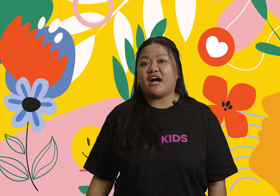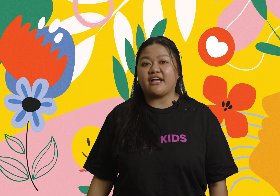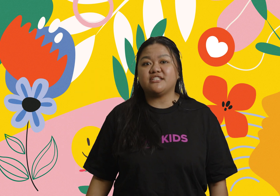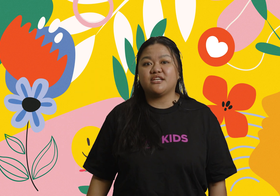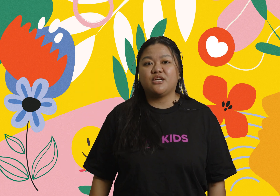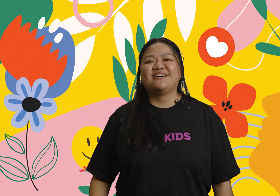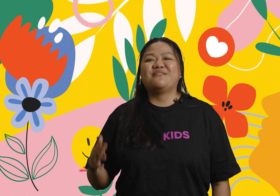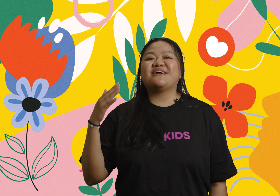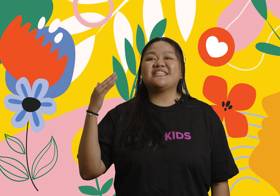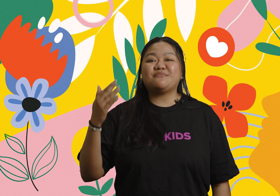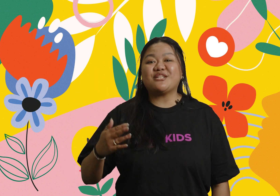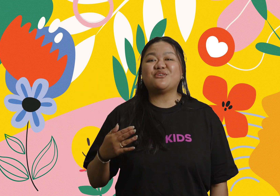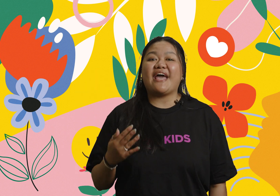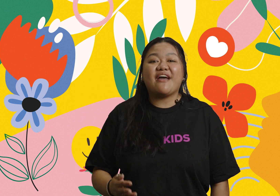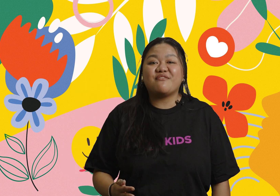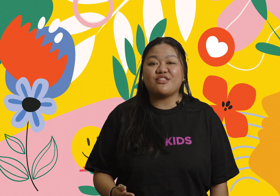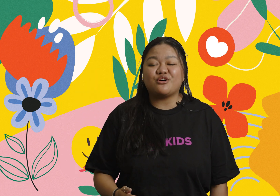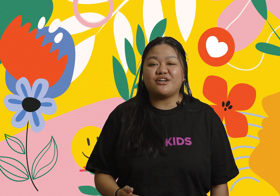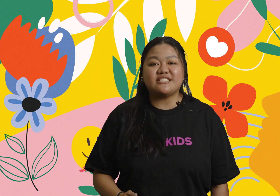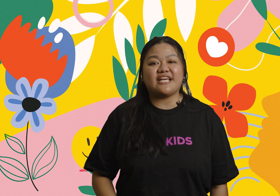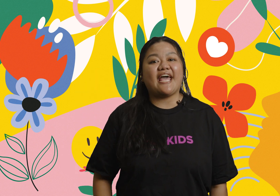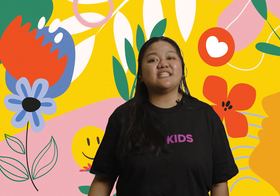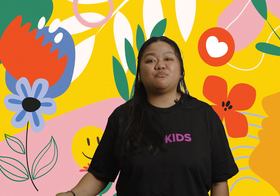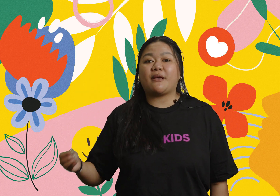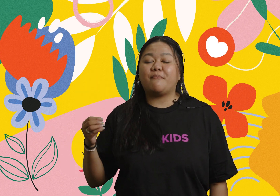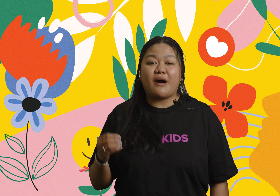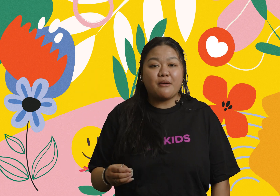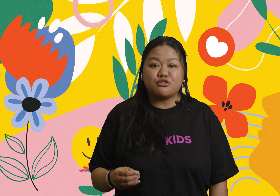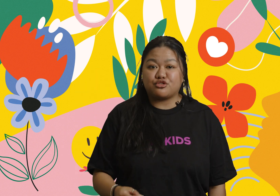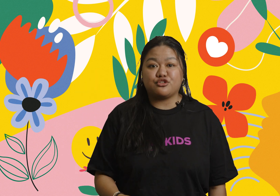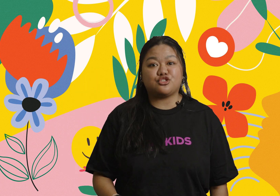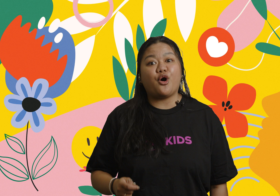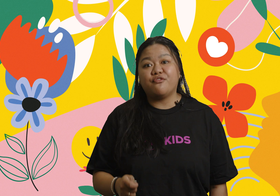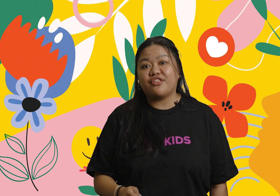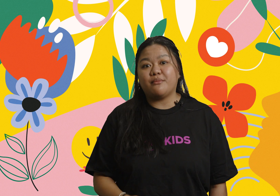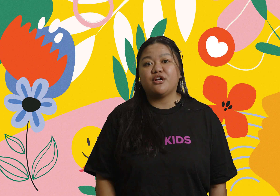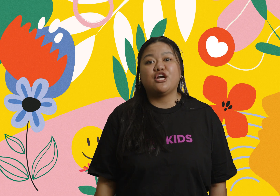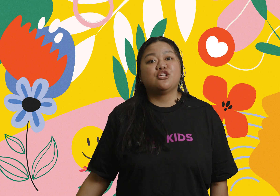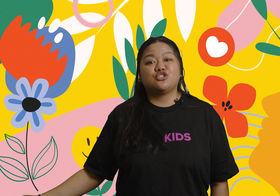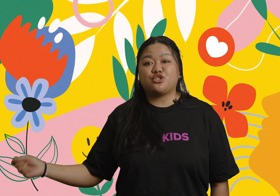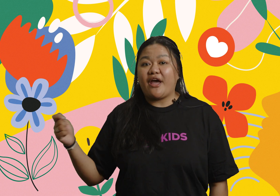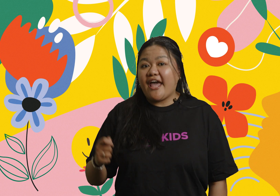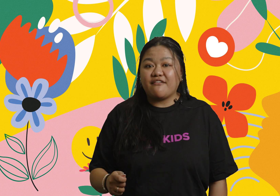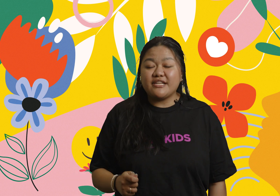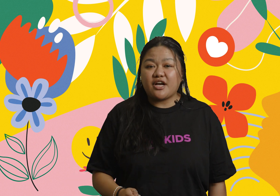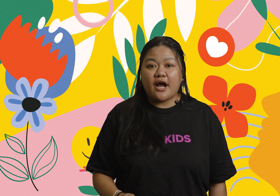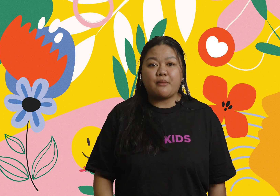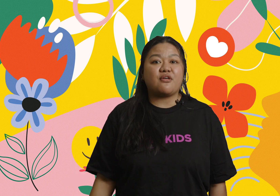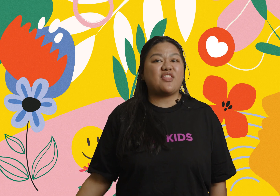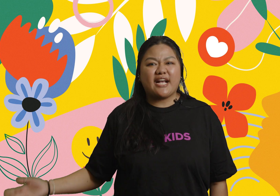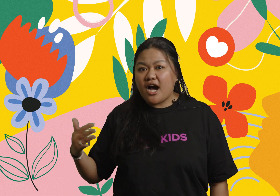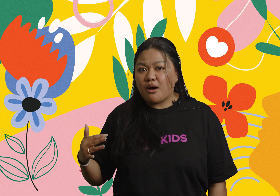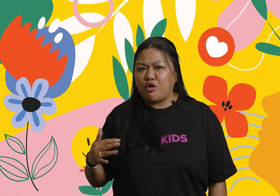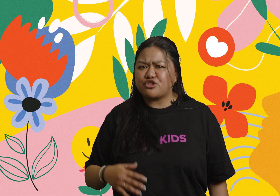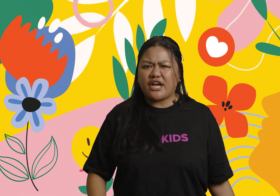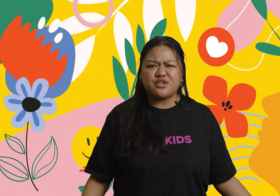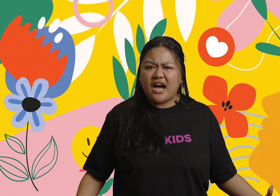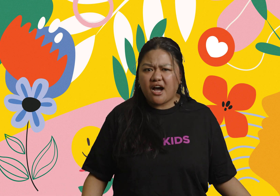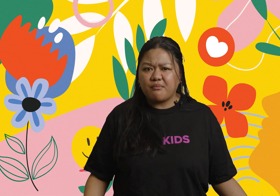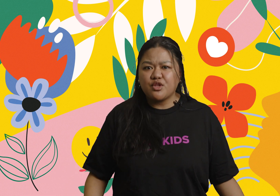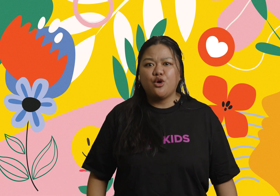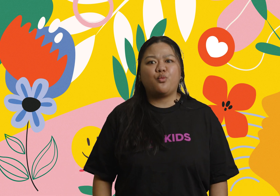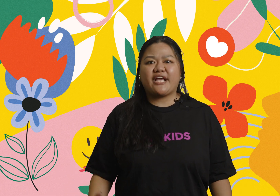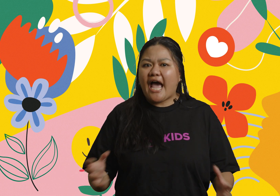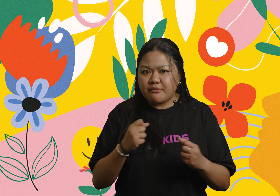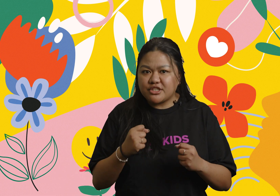them off your mind. We can speak to every thought and speak Bible truths over them. So every time they come or try